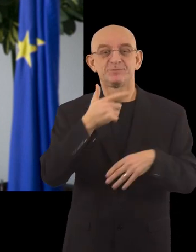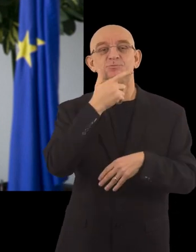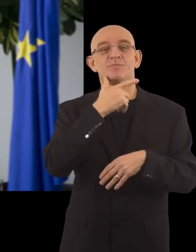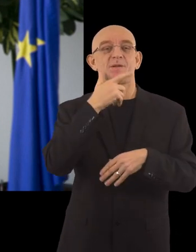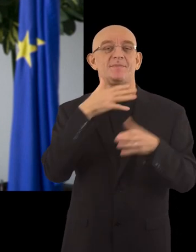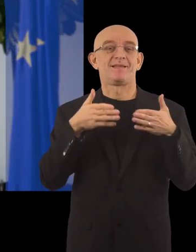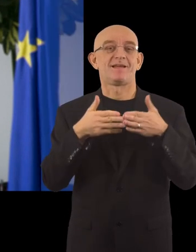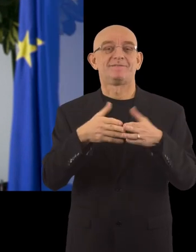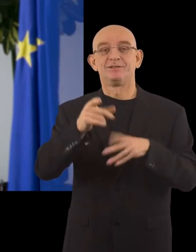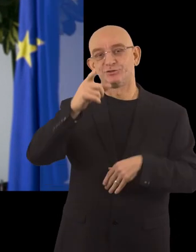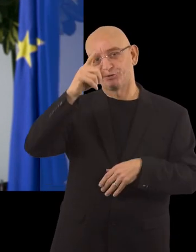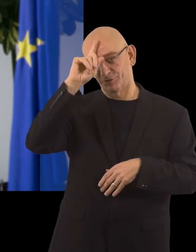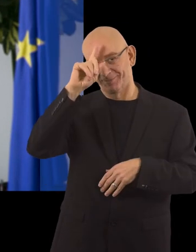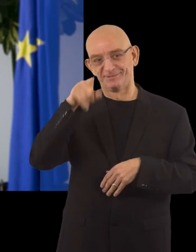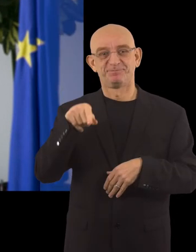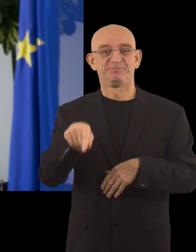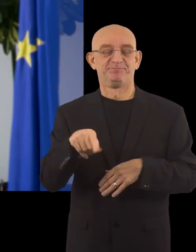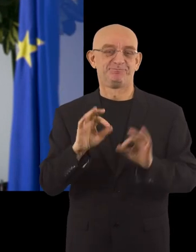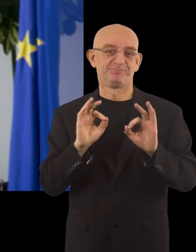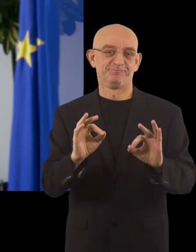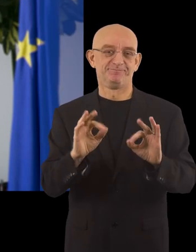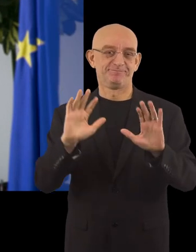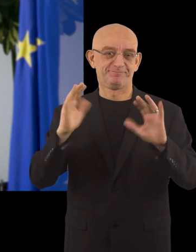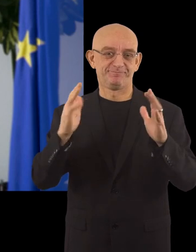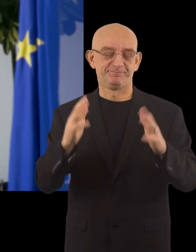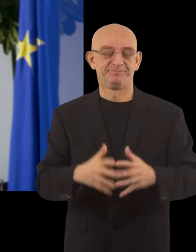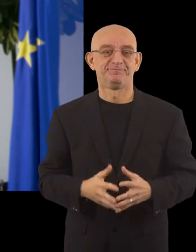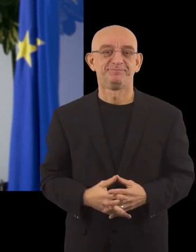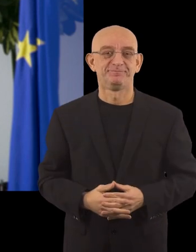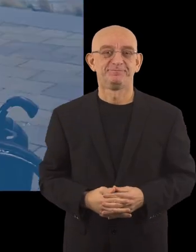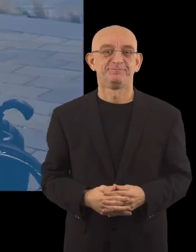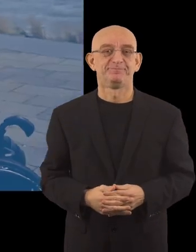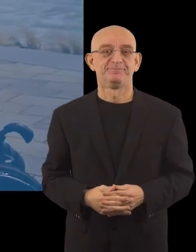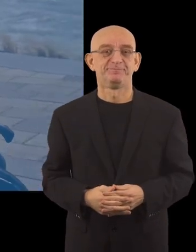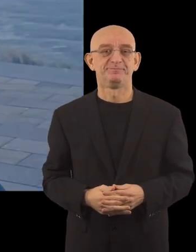Award 2021 is... Bremerhaven in Germany.